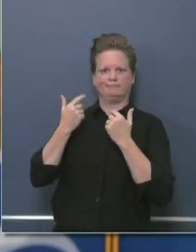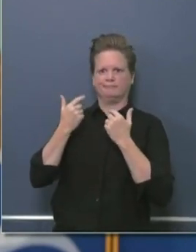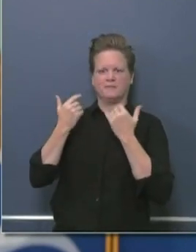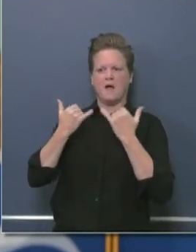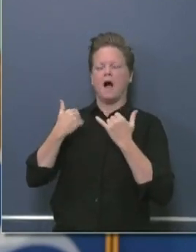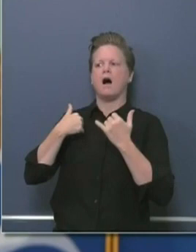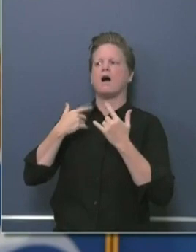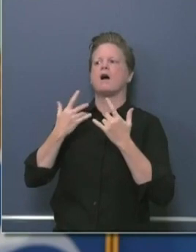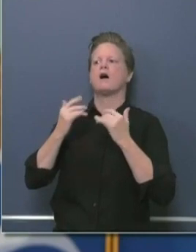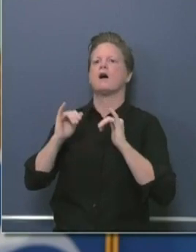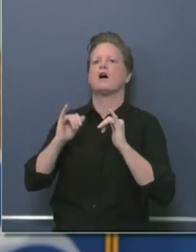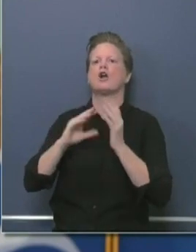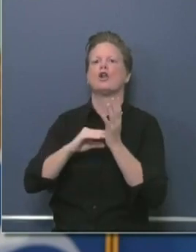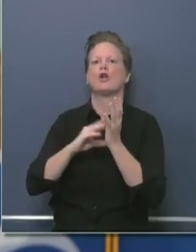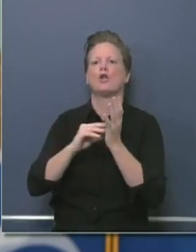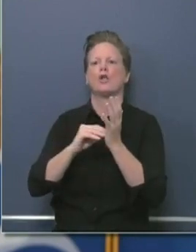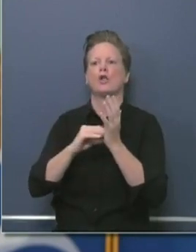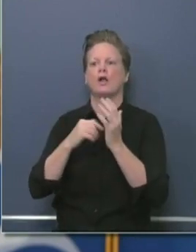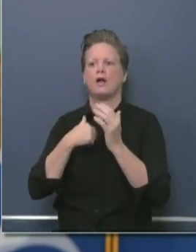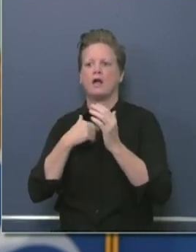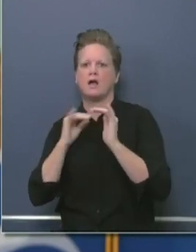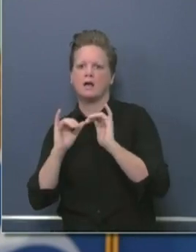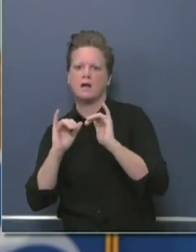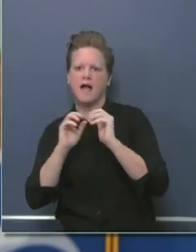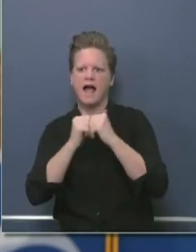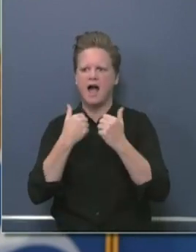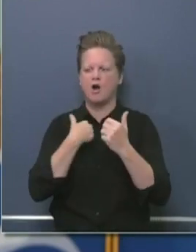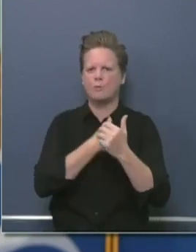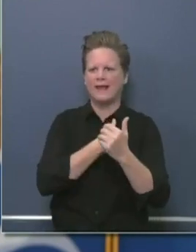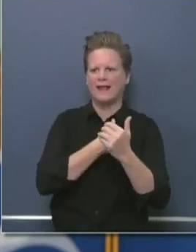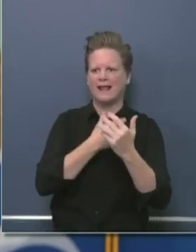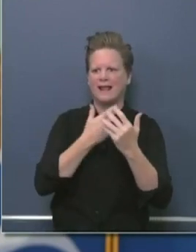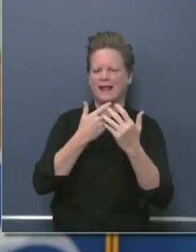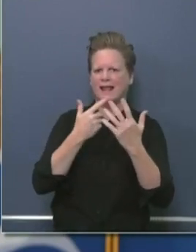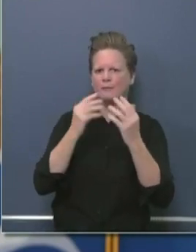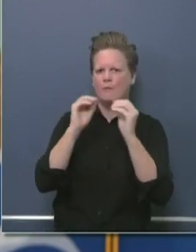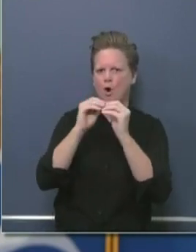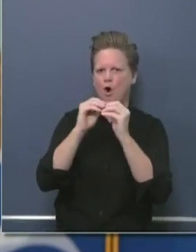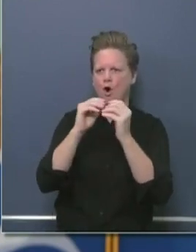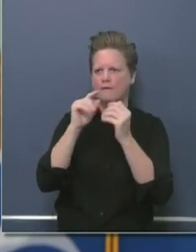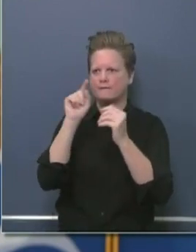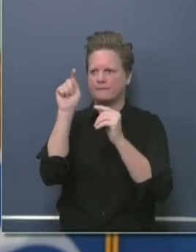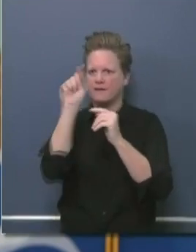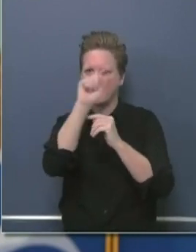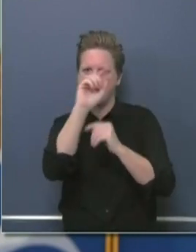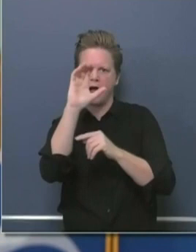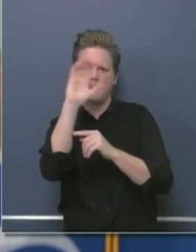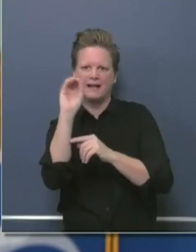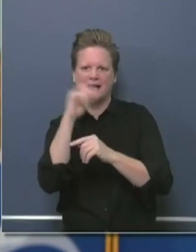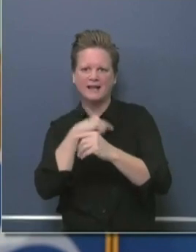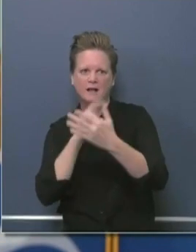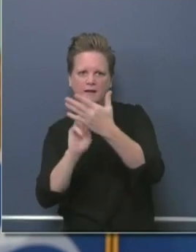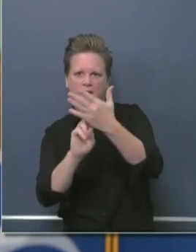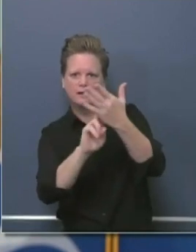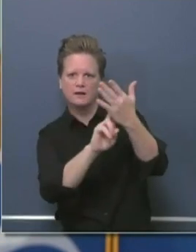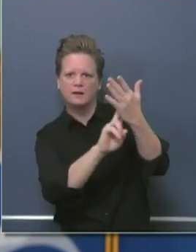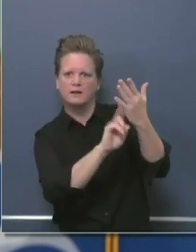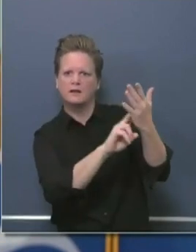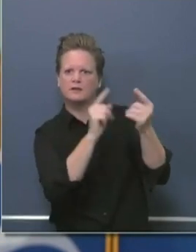our approach to our procurement and PPE. And that led to an announcement a few weeks back about a large procurement